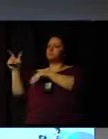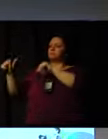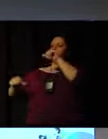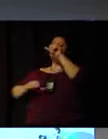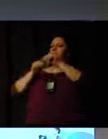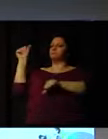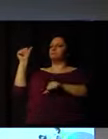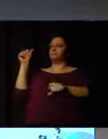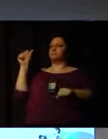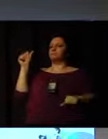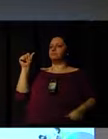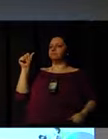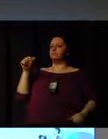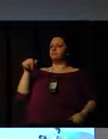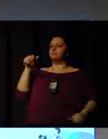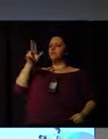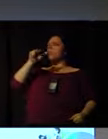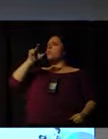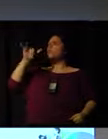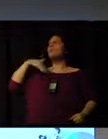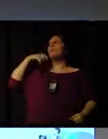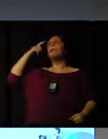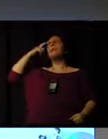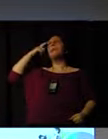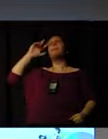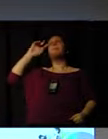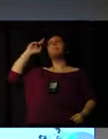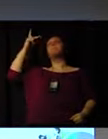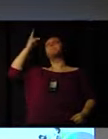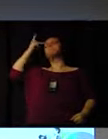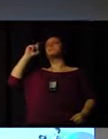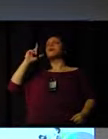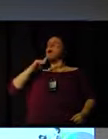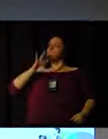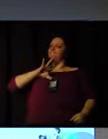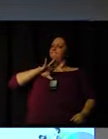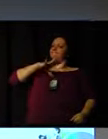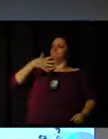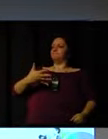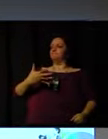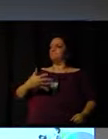person they never thought they would be at the beginning, because people are holding their hand all the way and encouraging them.